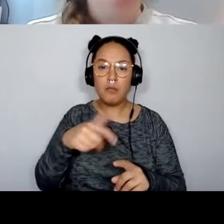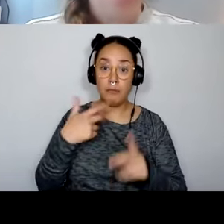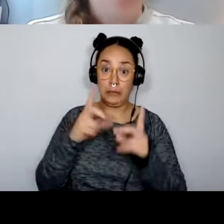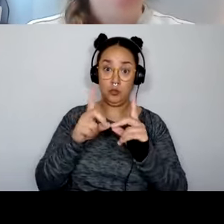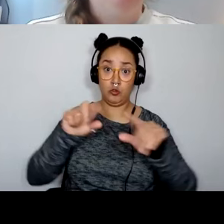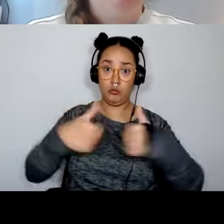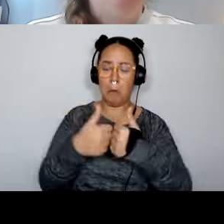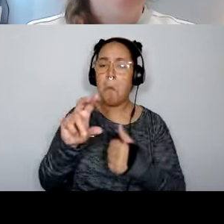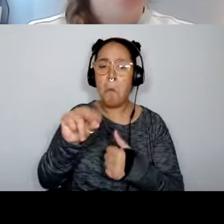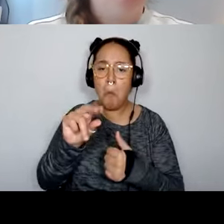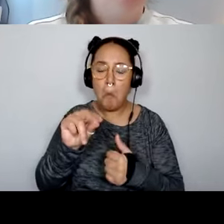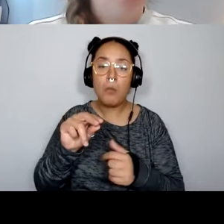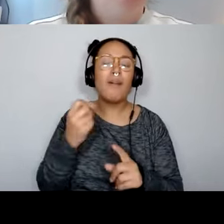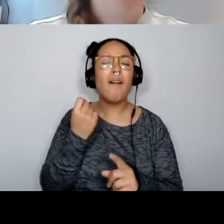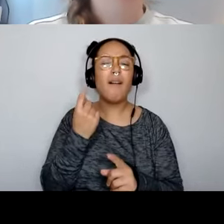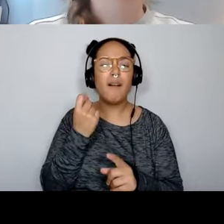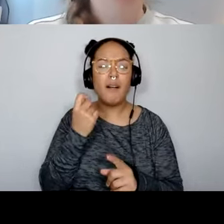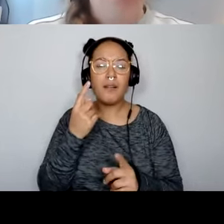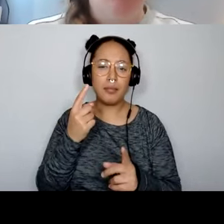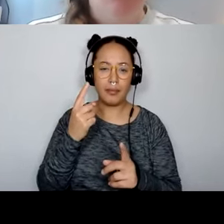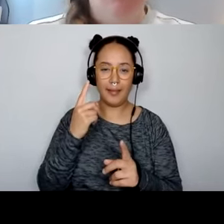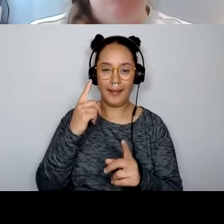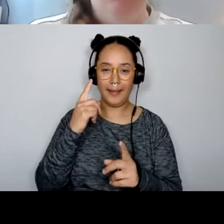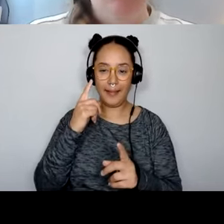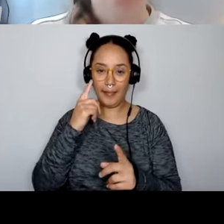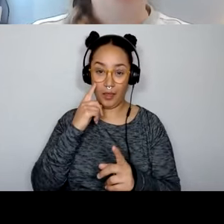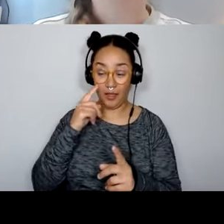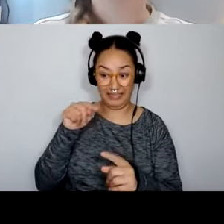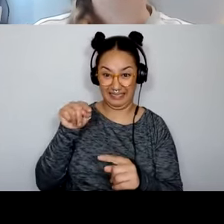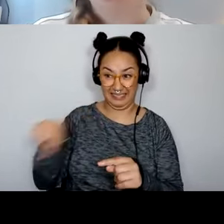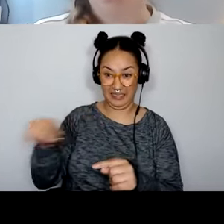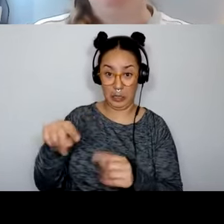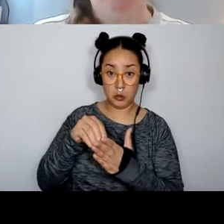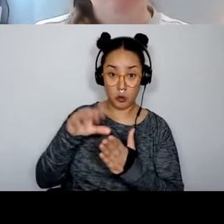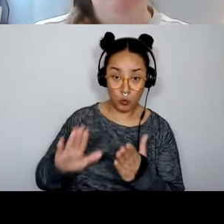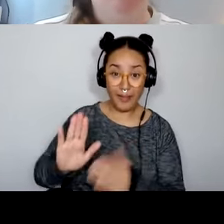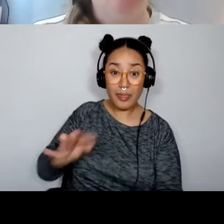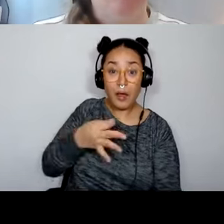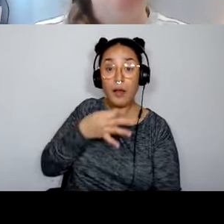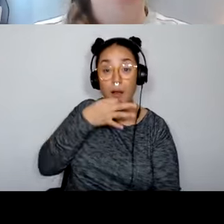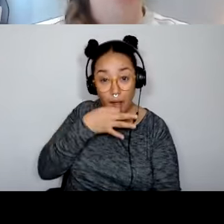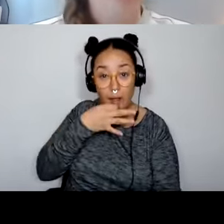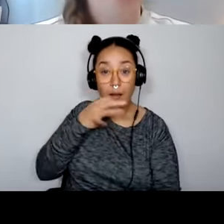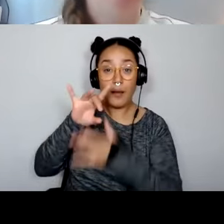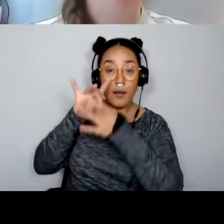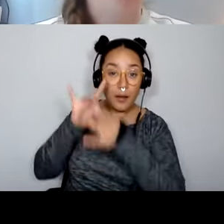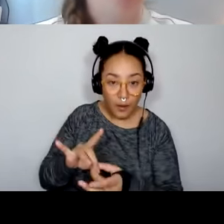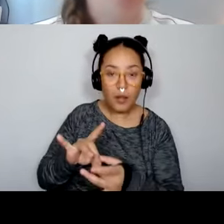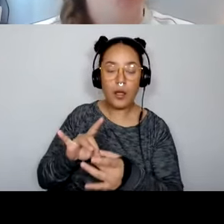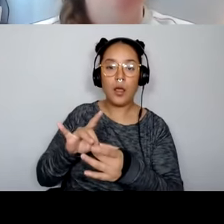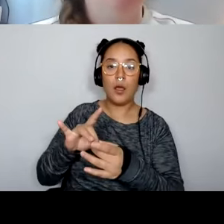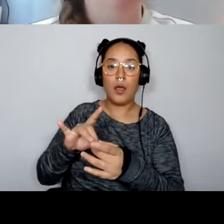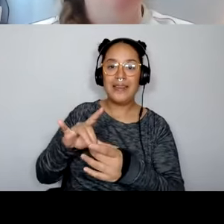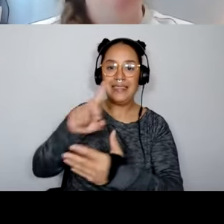you want to consider that the the expertise of most of the students and what they're coming to this course to learn about is user centered